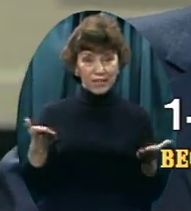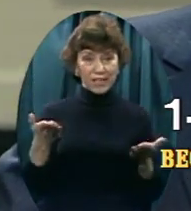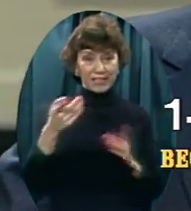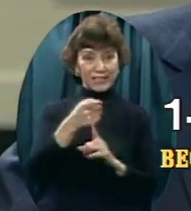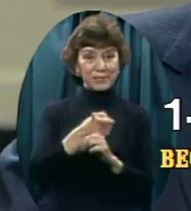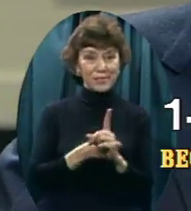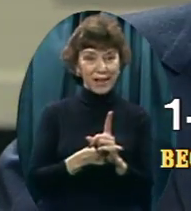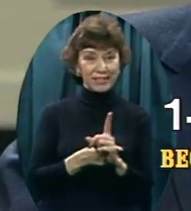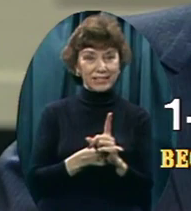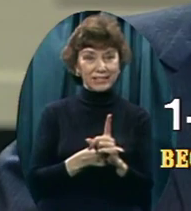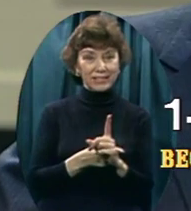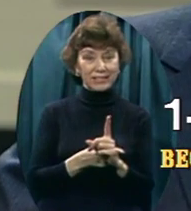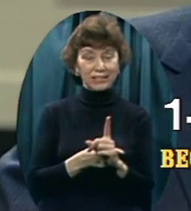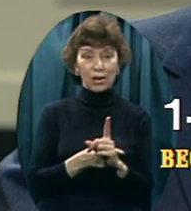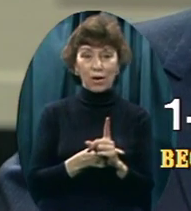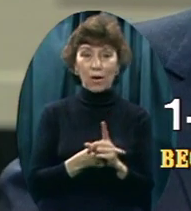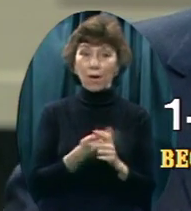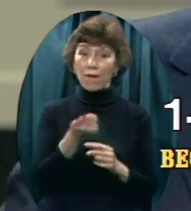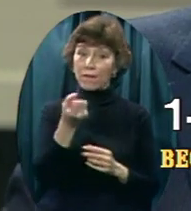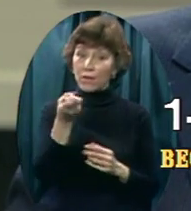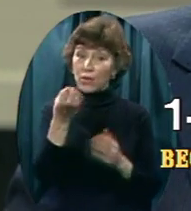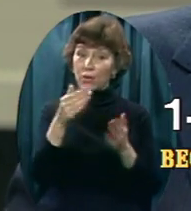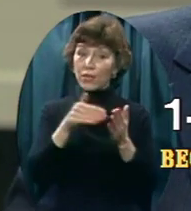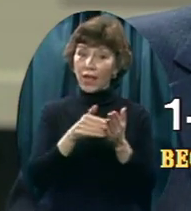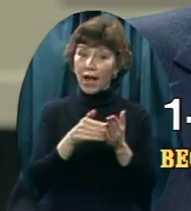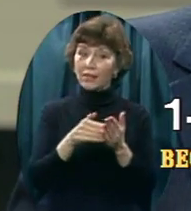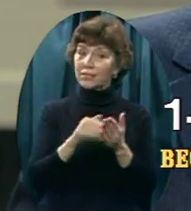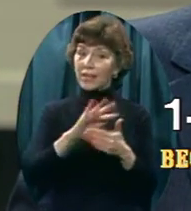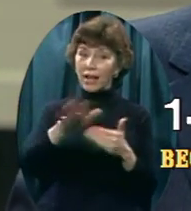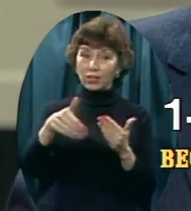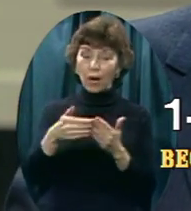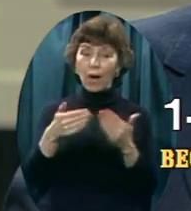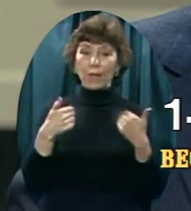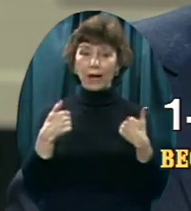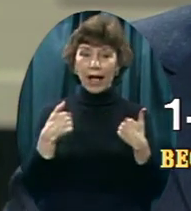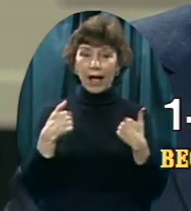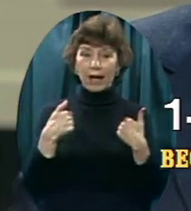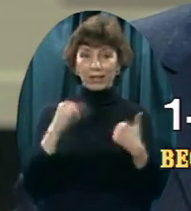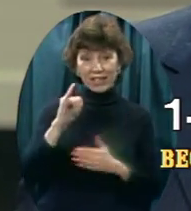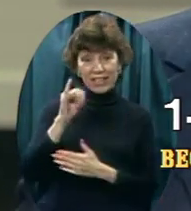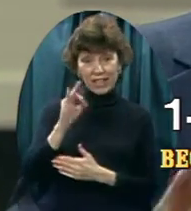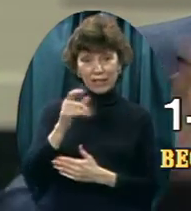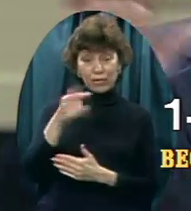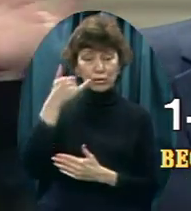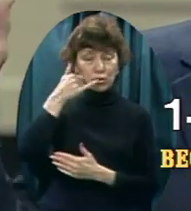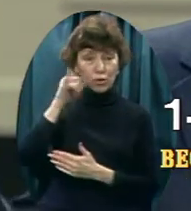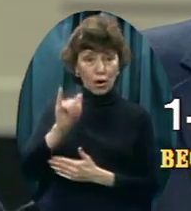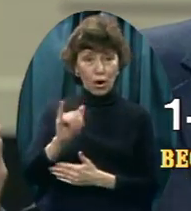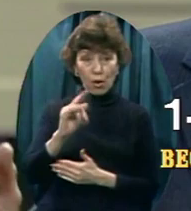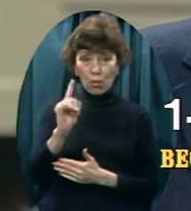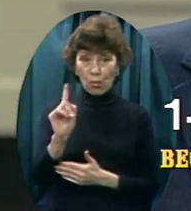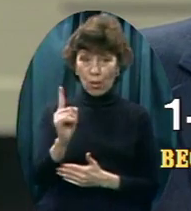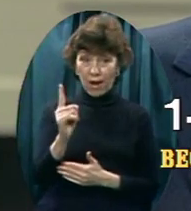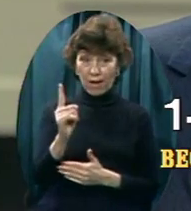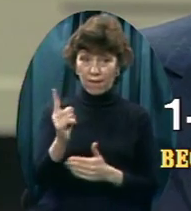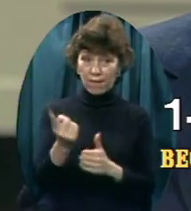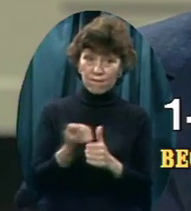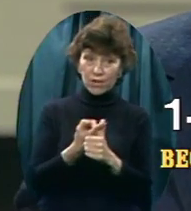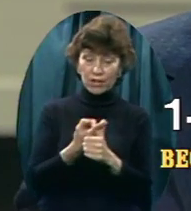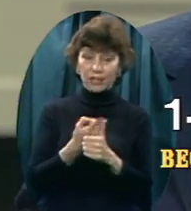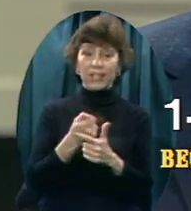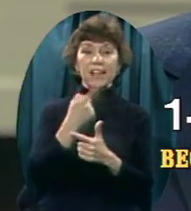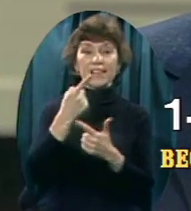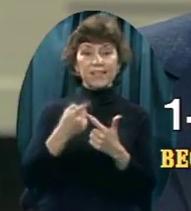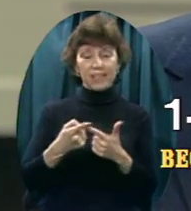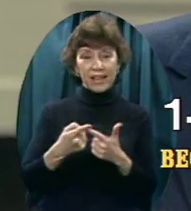ones who dial the toll-free number and become a faith partner, the Liberty Family Heritage Bible will be shipped out to you, along with all the other material that all faith